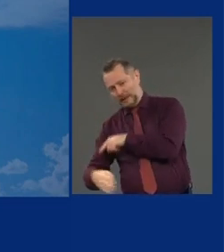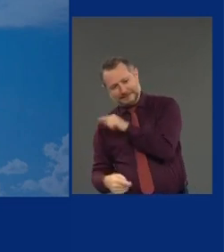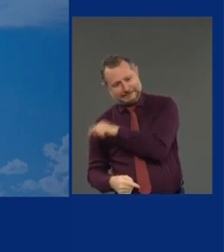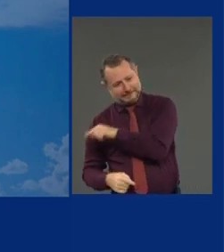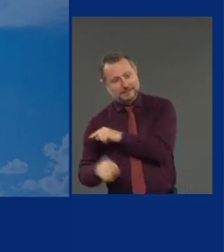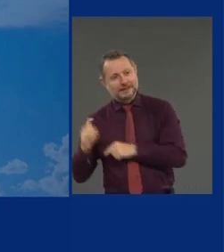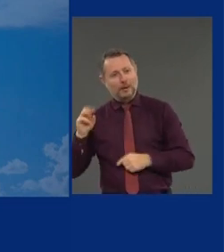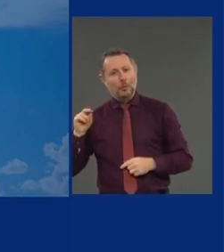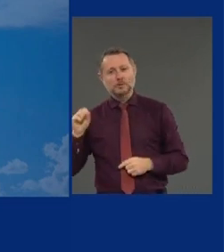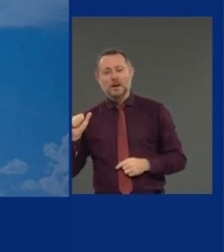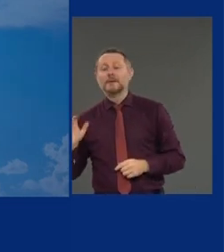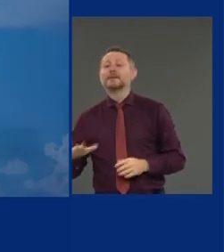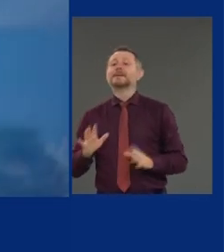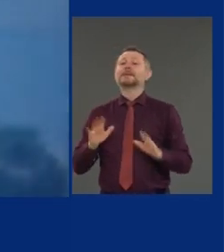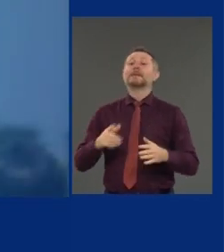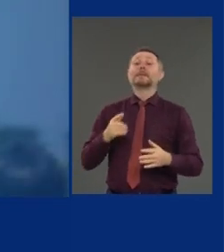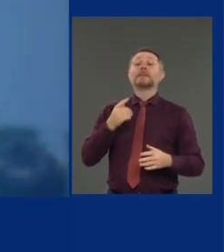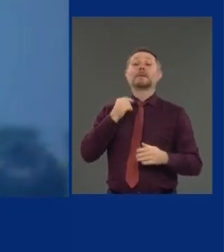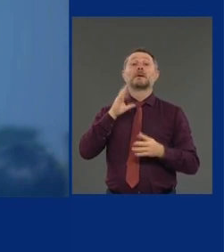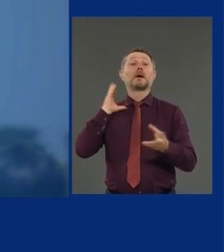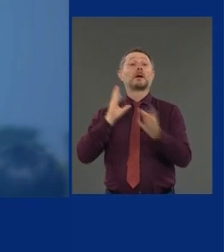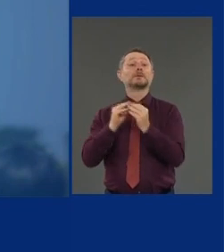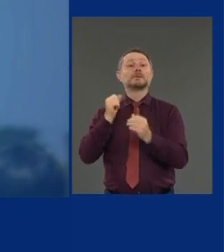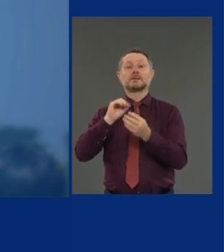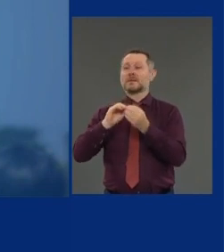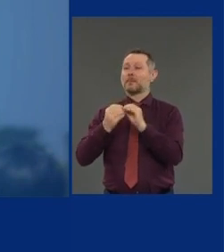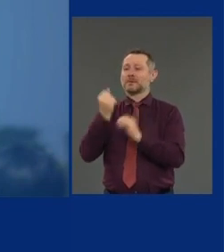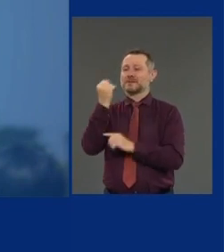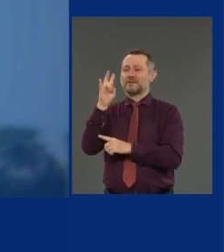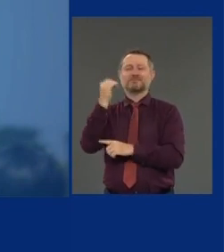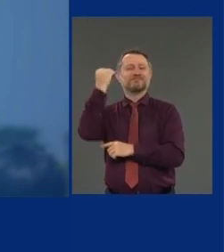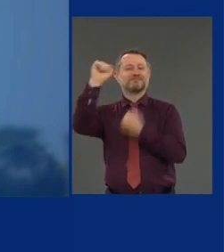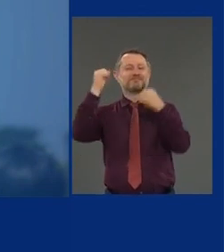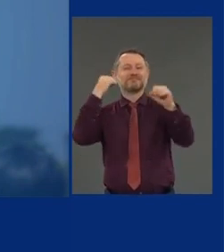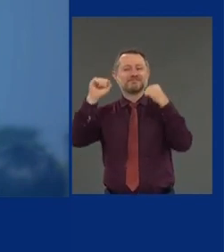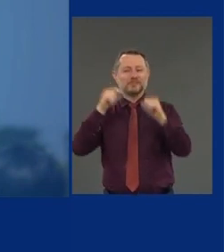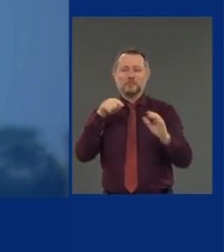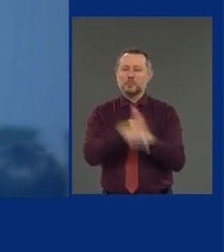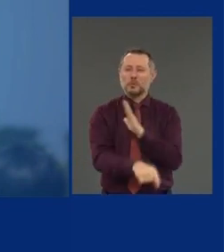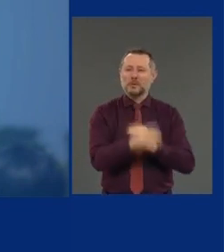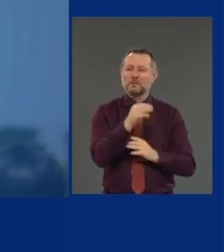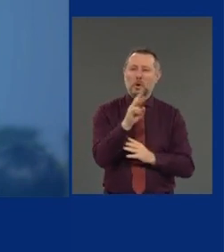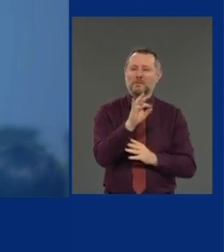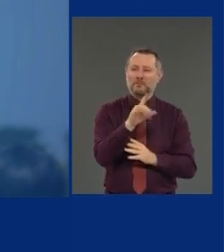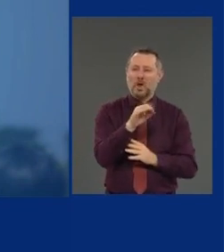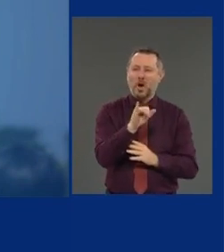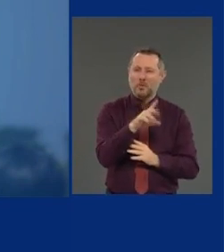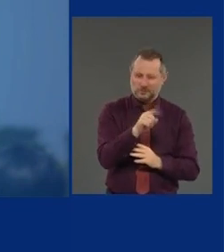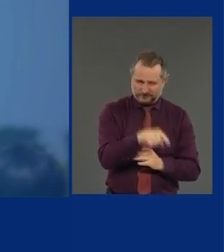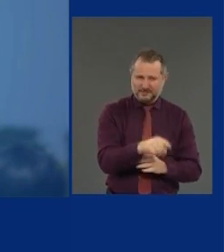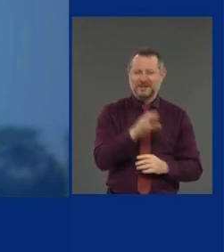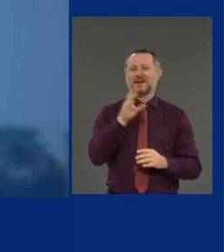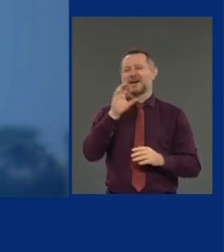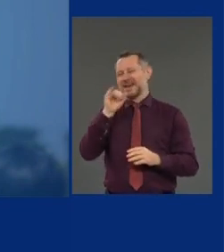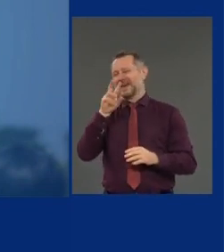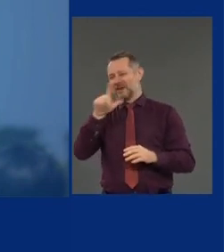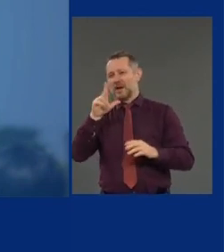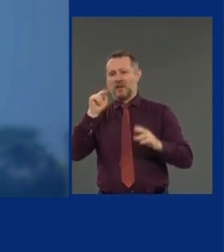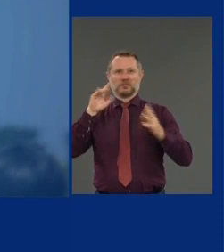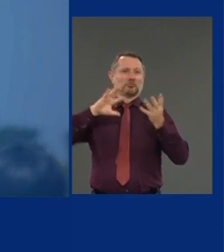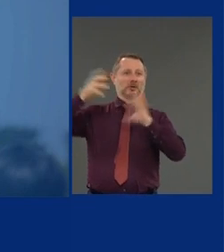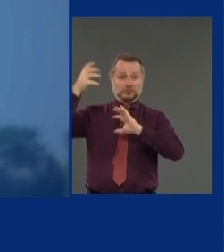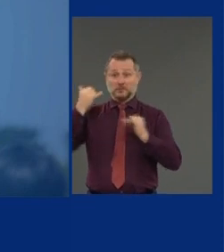with the situation of civil unrest after Mr. Floyd's murder. These are two very different situations. They actually intersect